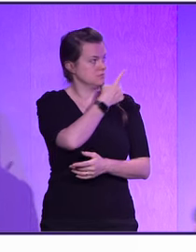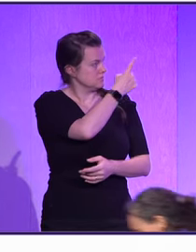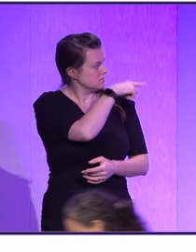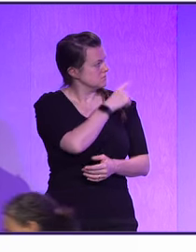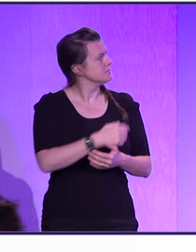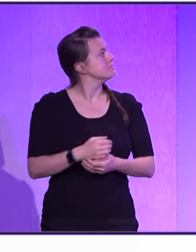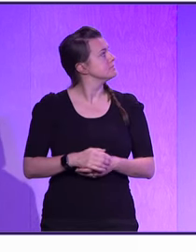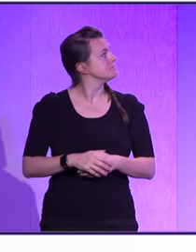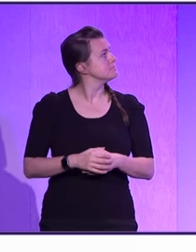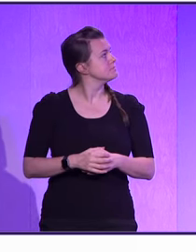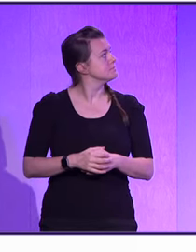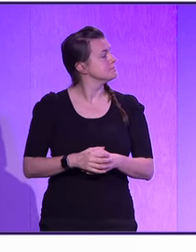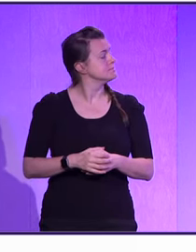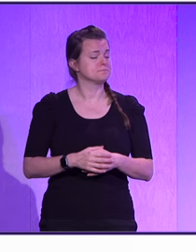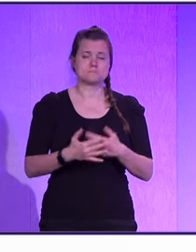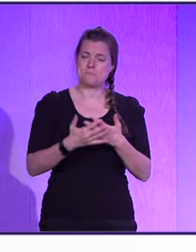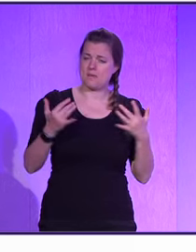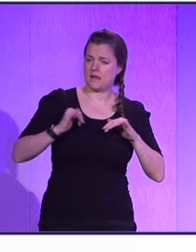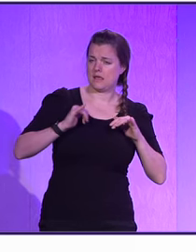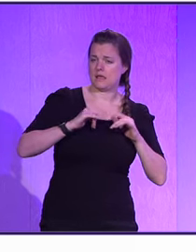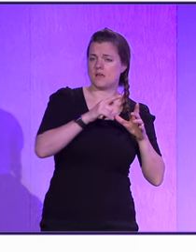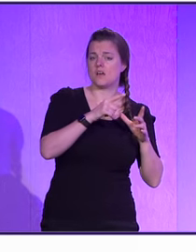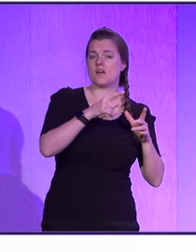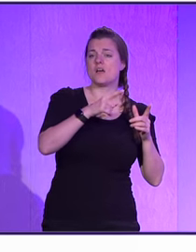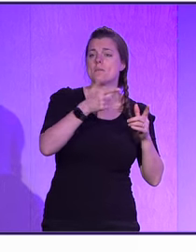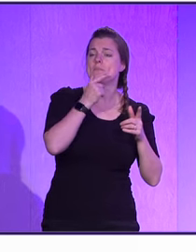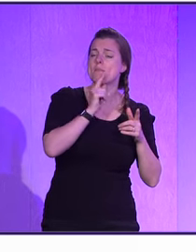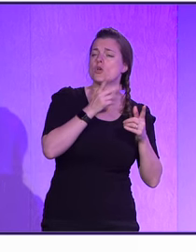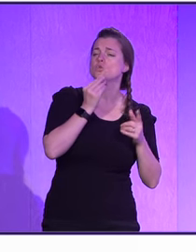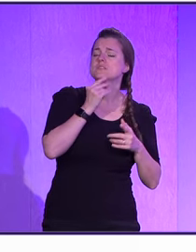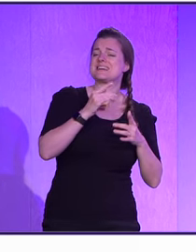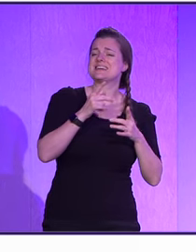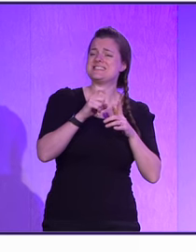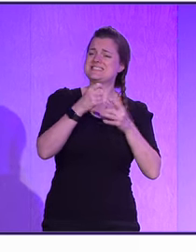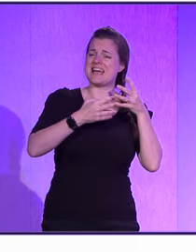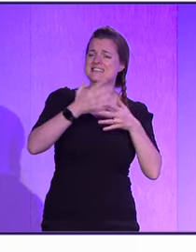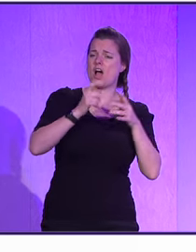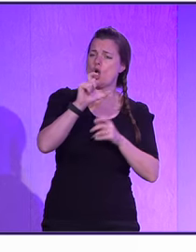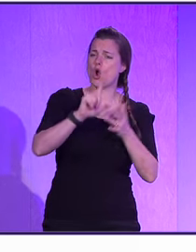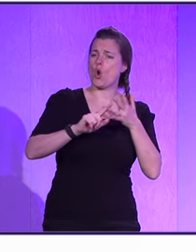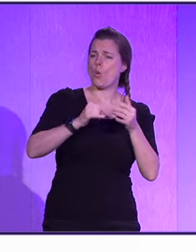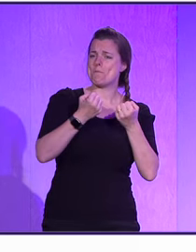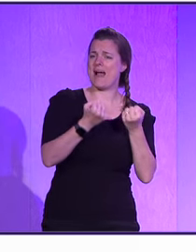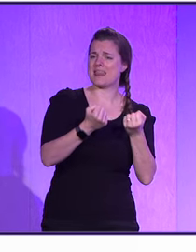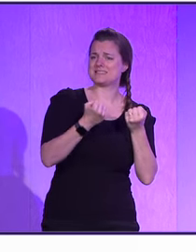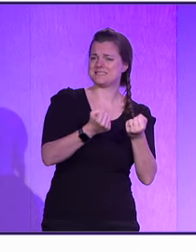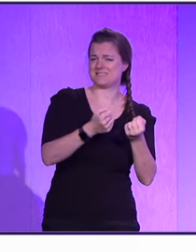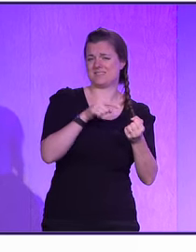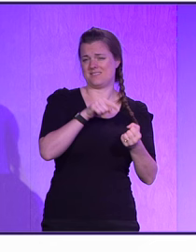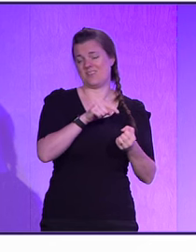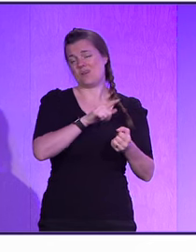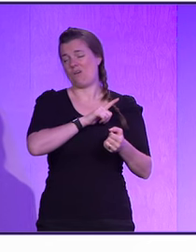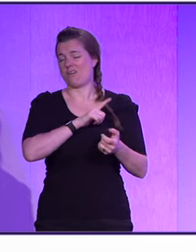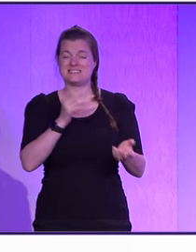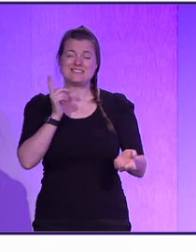And in many enterprises, people are using GitHub Copilot as the one project that goes in, because,